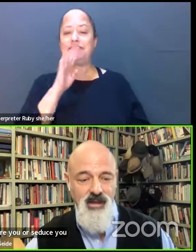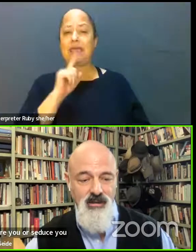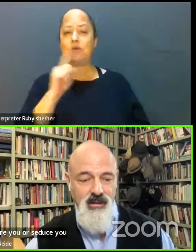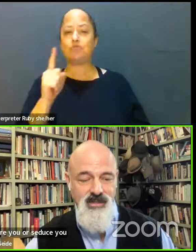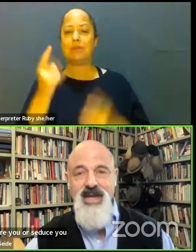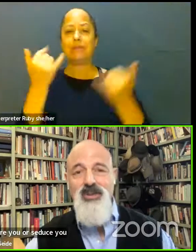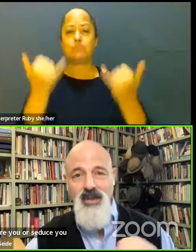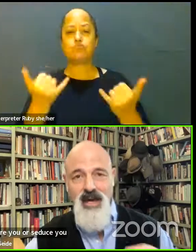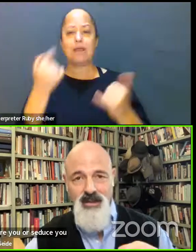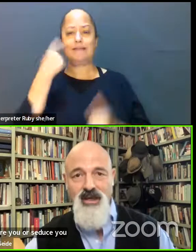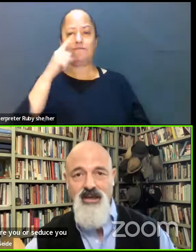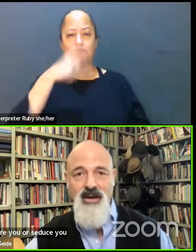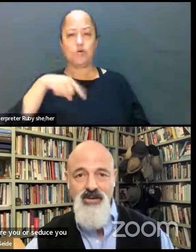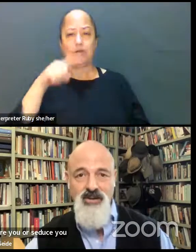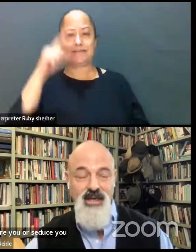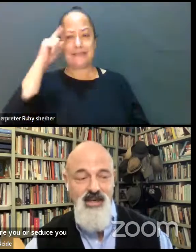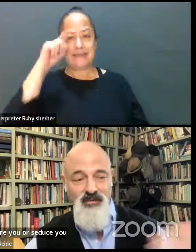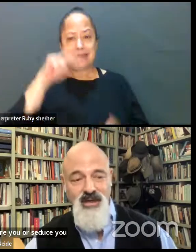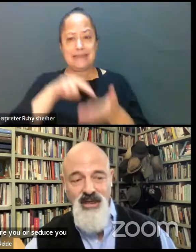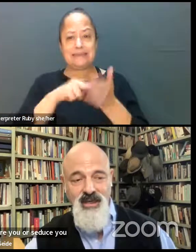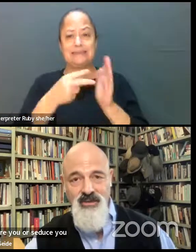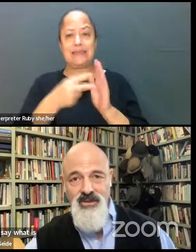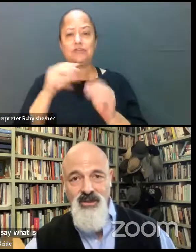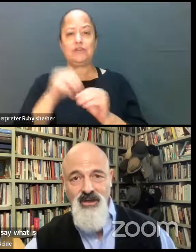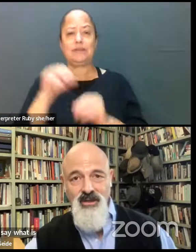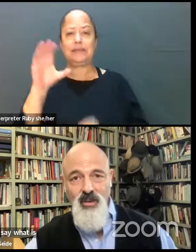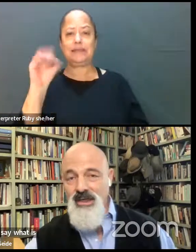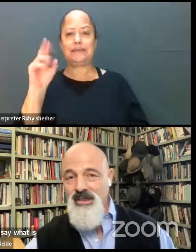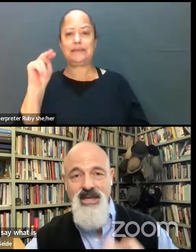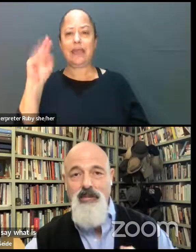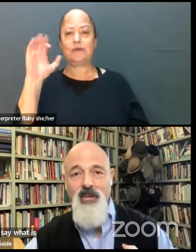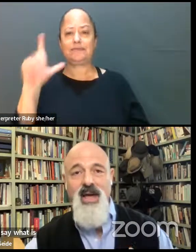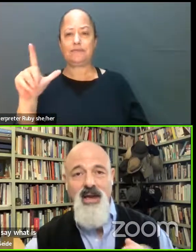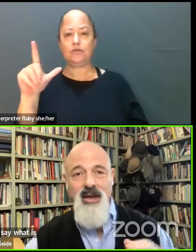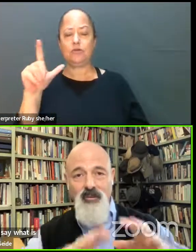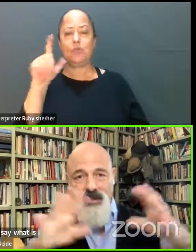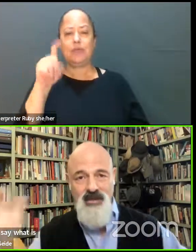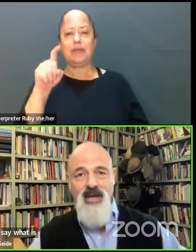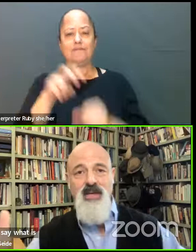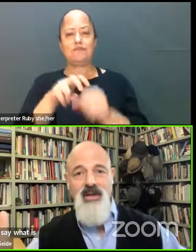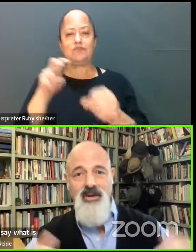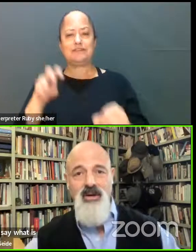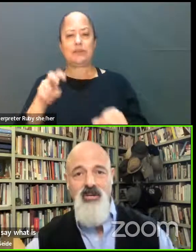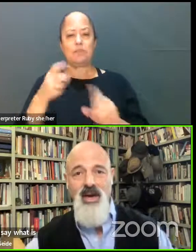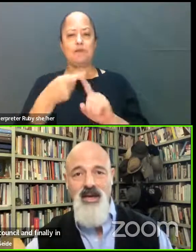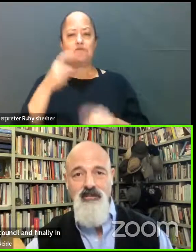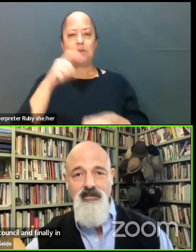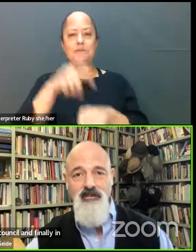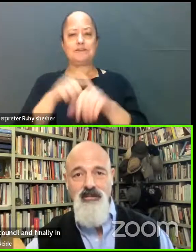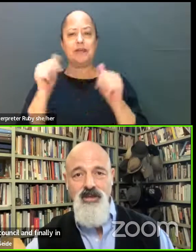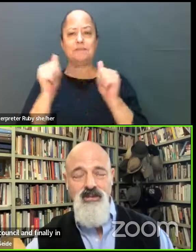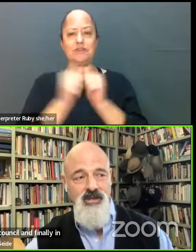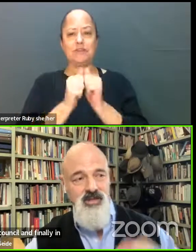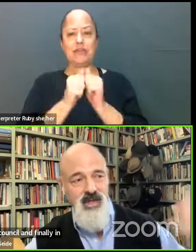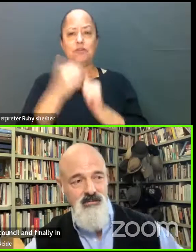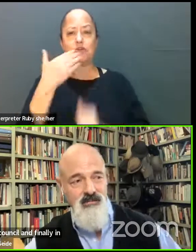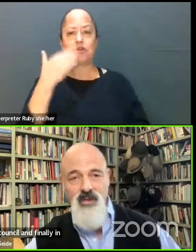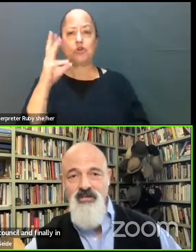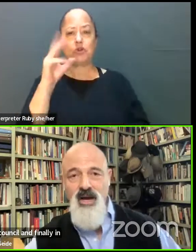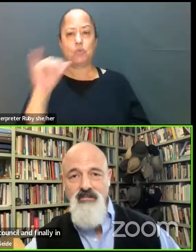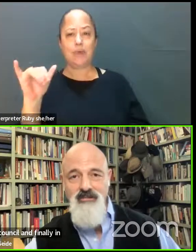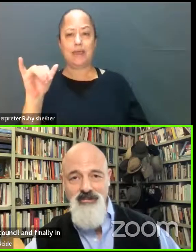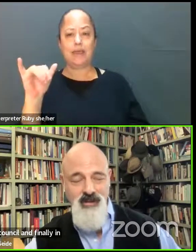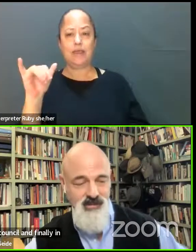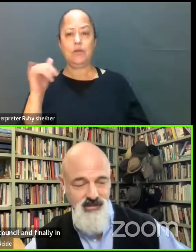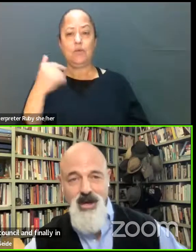intentionality in council. then finally in council, we need to step away from this time together in a good way such that